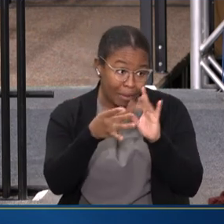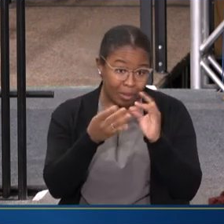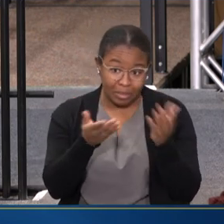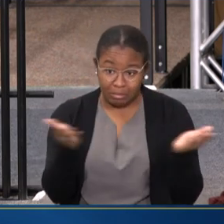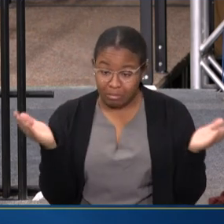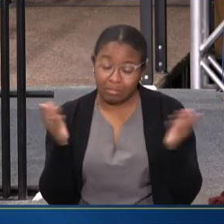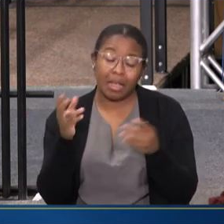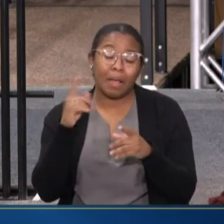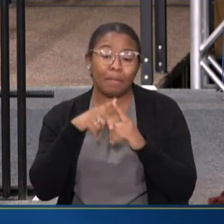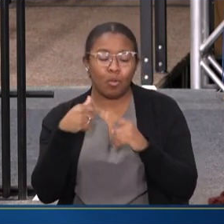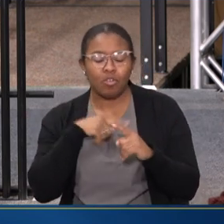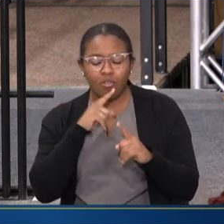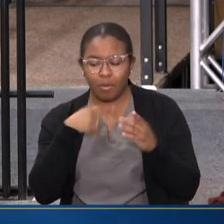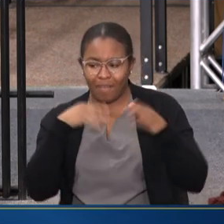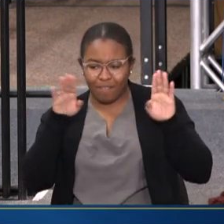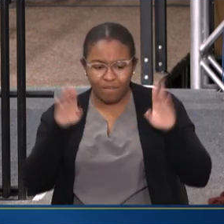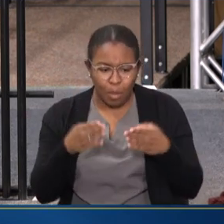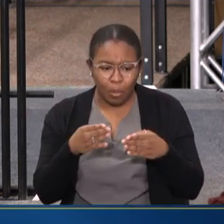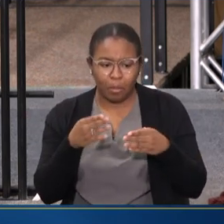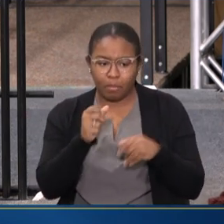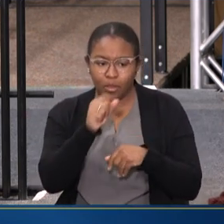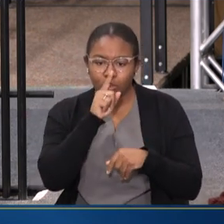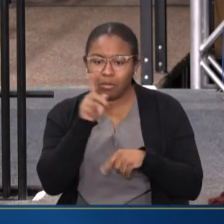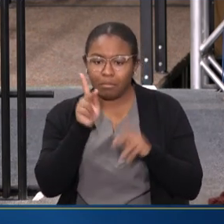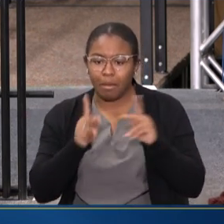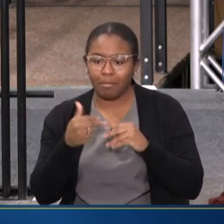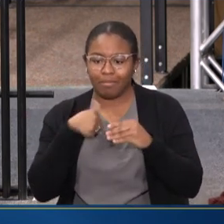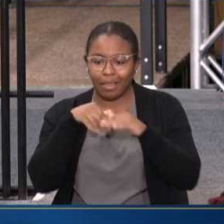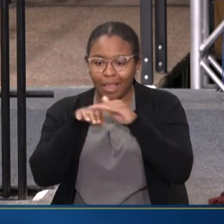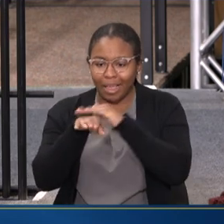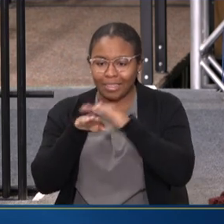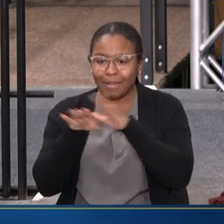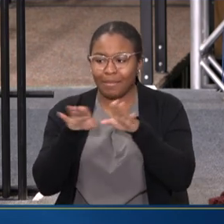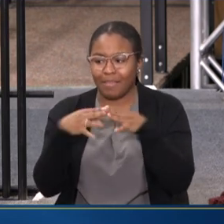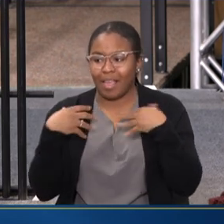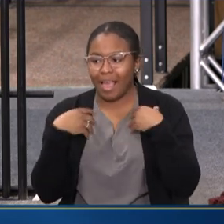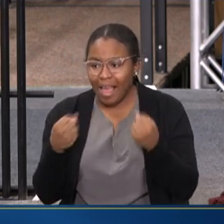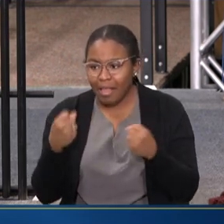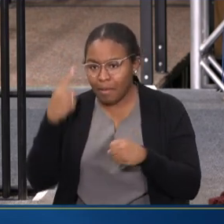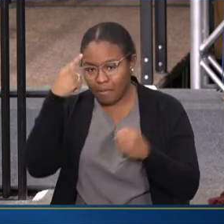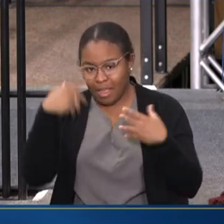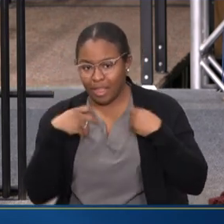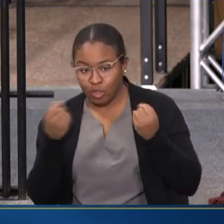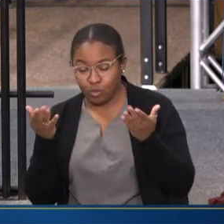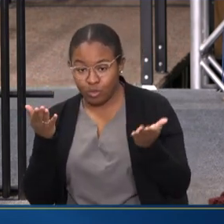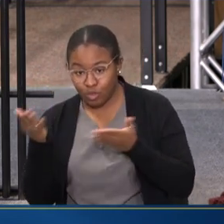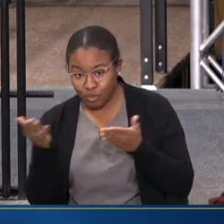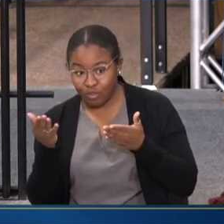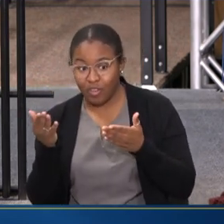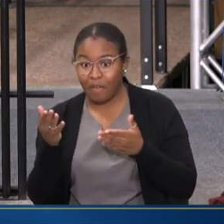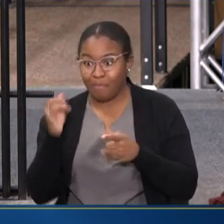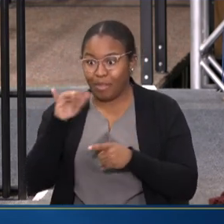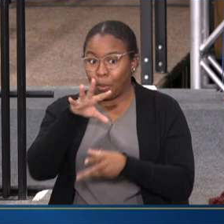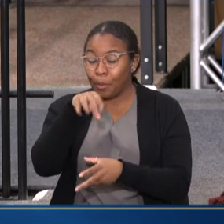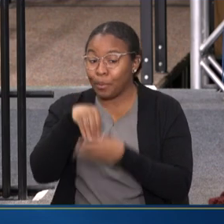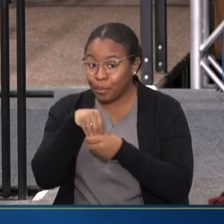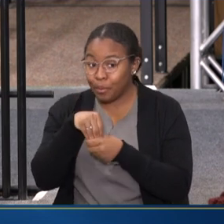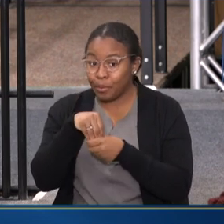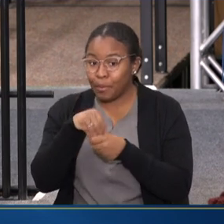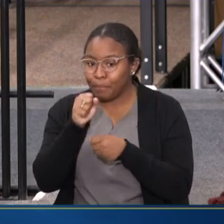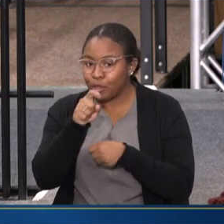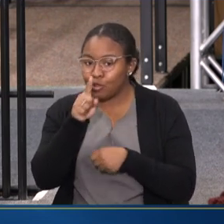WE'RE VERY FOCUSED ON MAKING SURE THAT PEOPLE HAVE ACCESS TO BEHAVIORAL HEALTH AND MENTAL HEALTH SERVICES. AND THAT INCLUDES